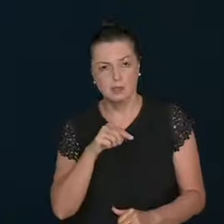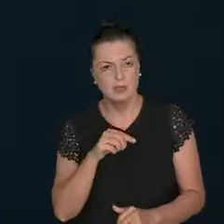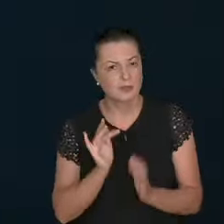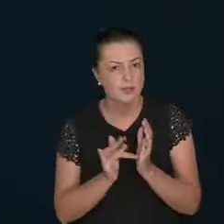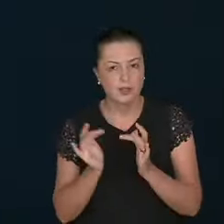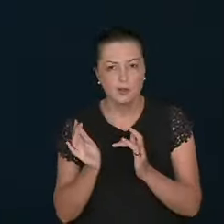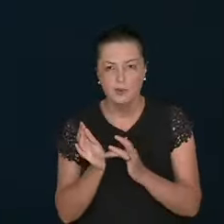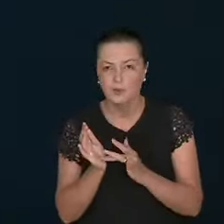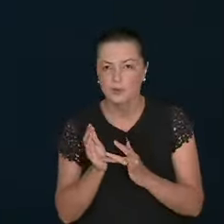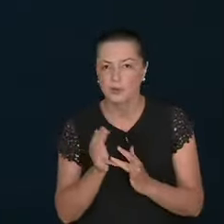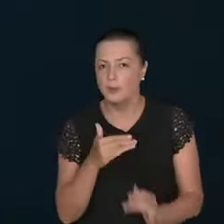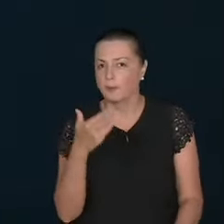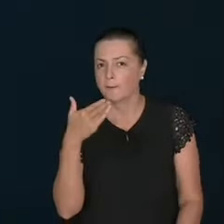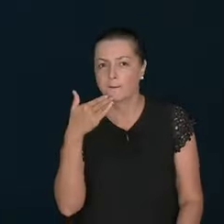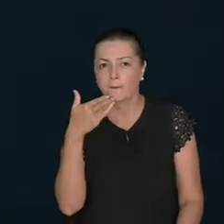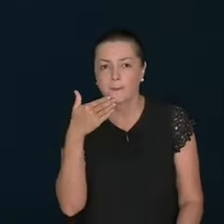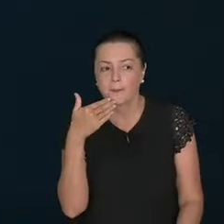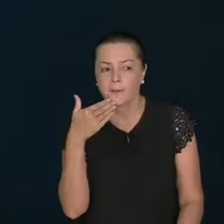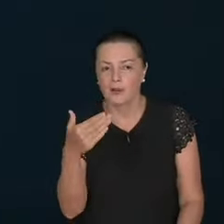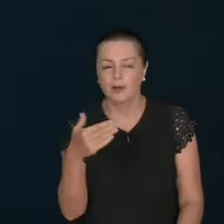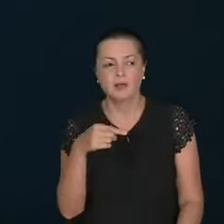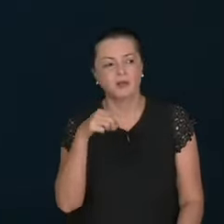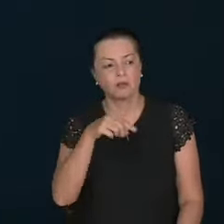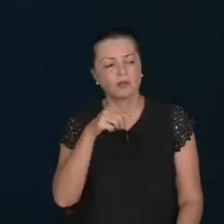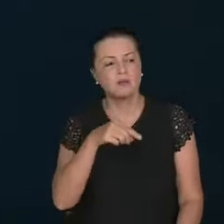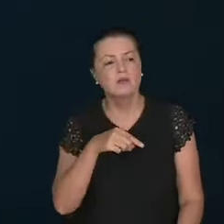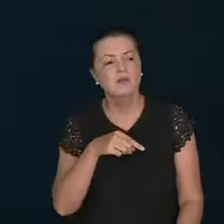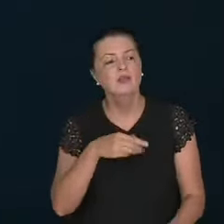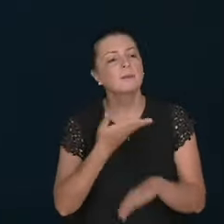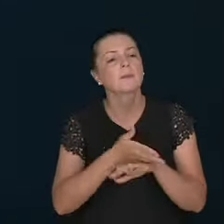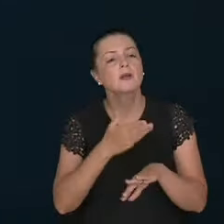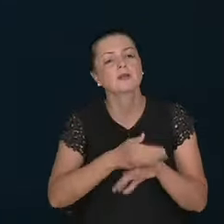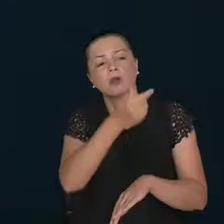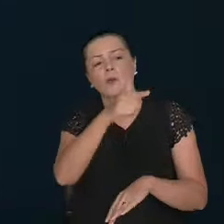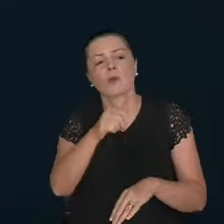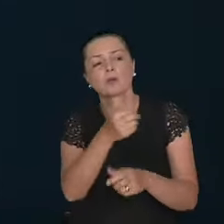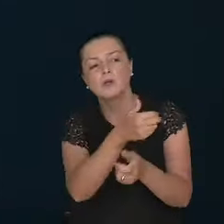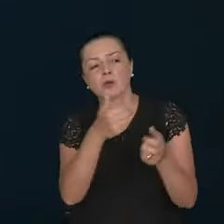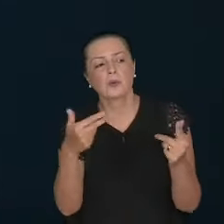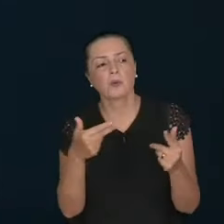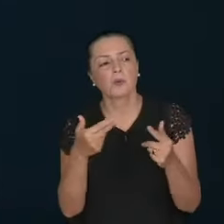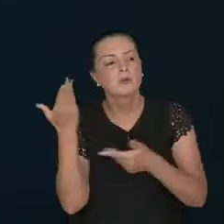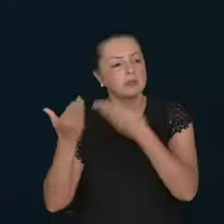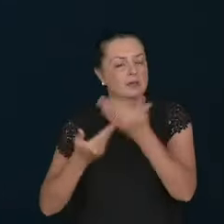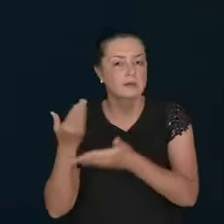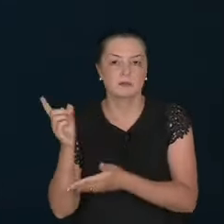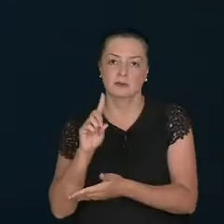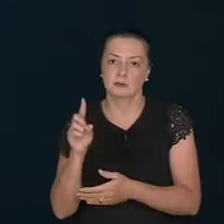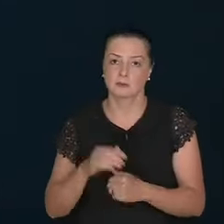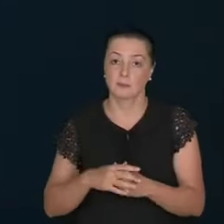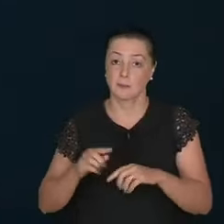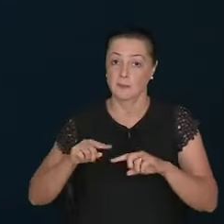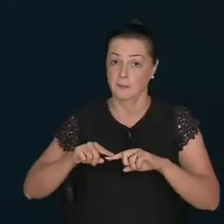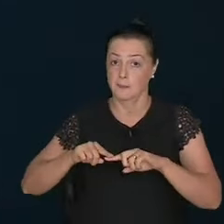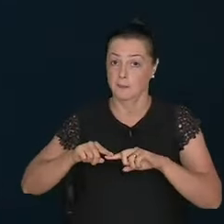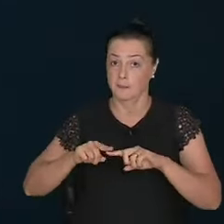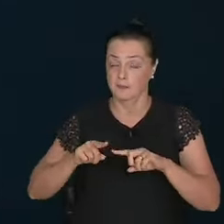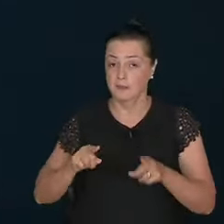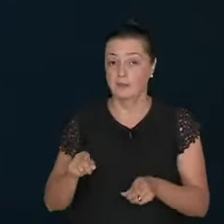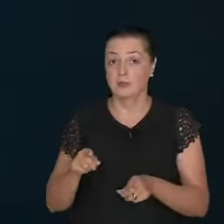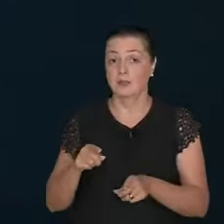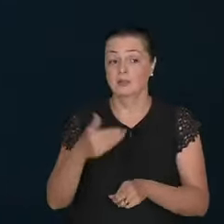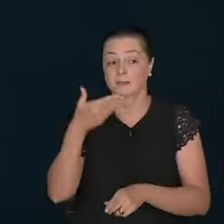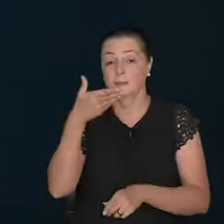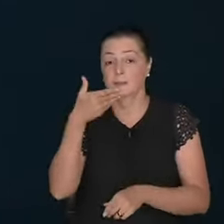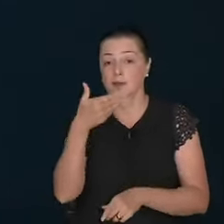for more works. But he asked. To go back. To the first works. So. We know that. The last works. Has